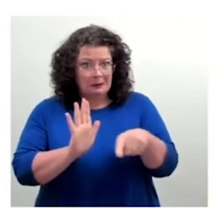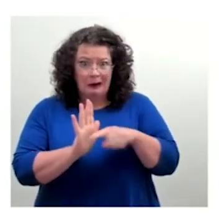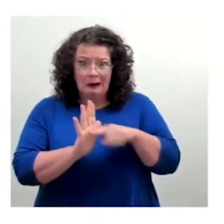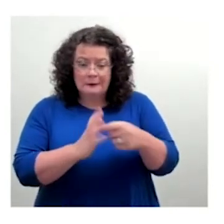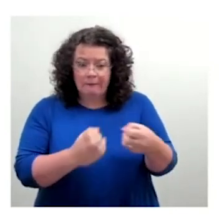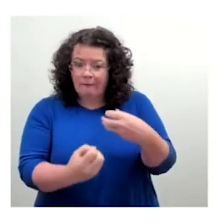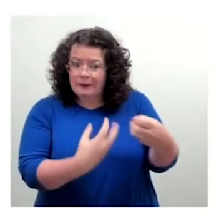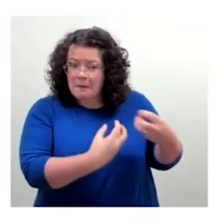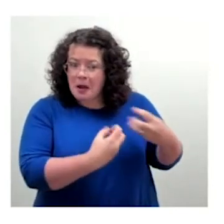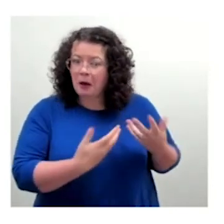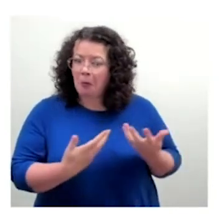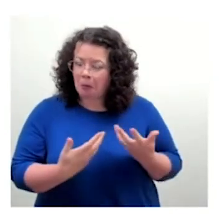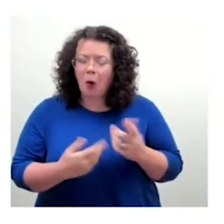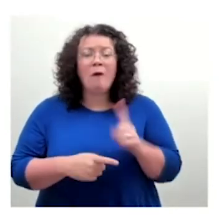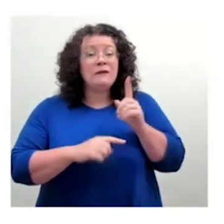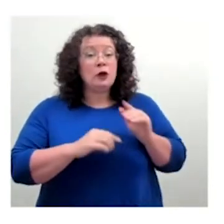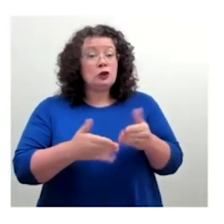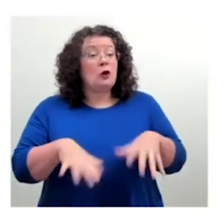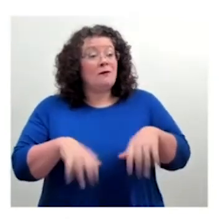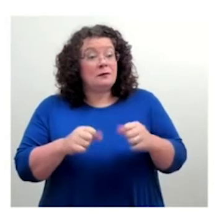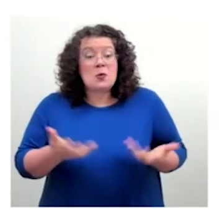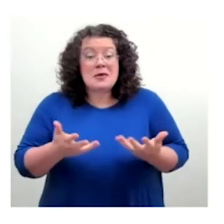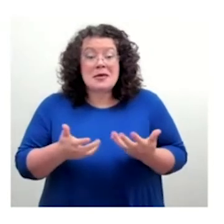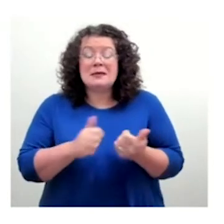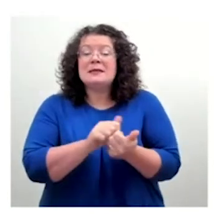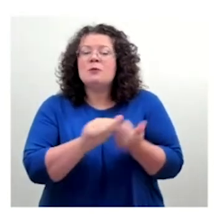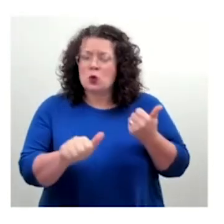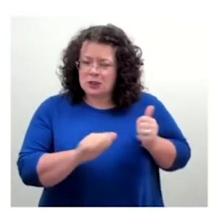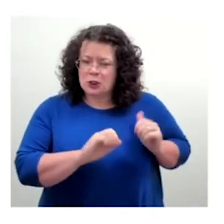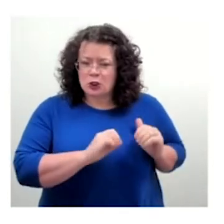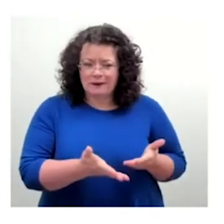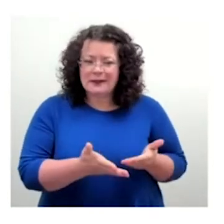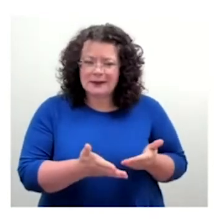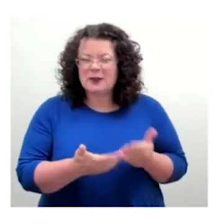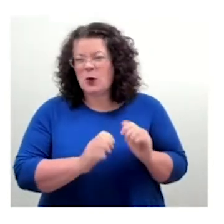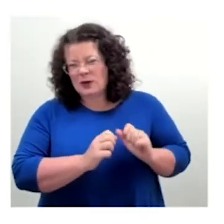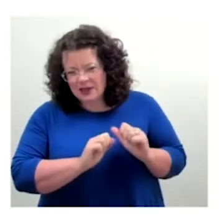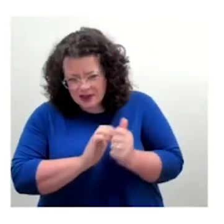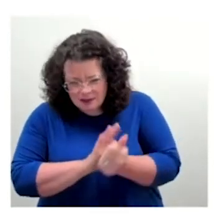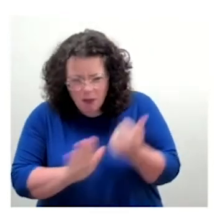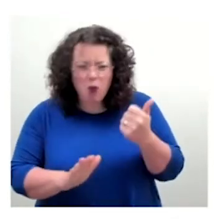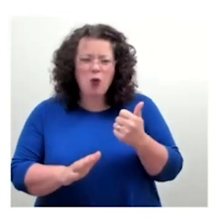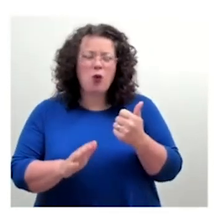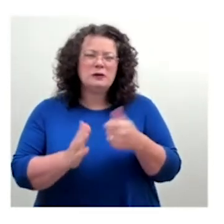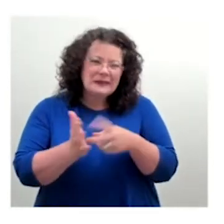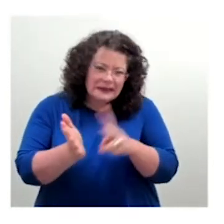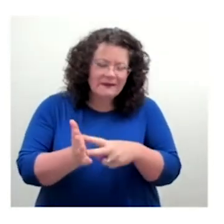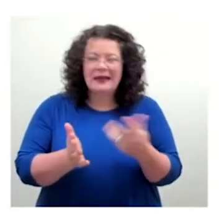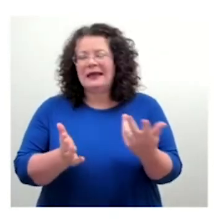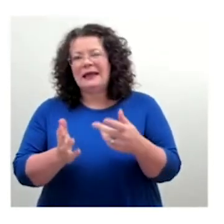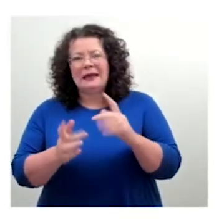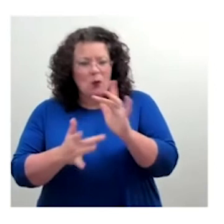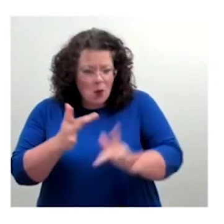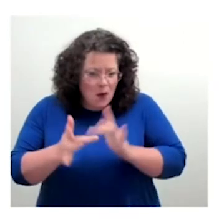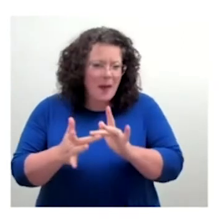that you, sports fans are fanatical, right? And they use the sports service every day. Millions of people use it every week.